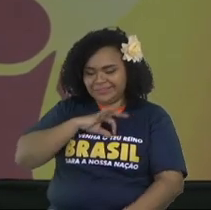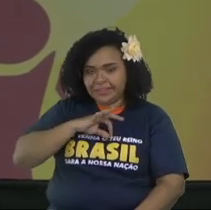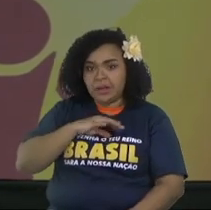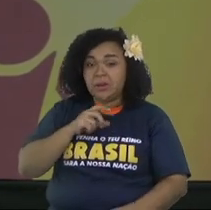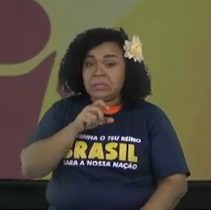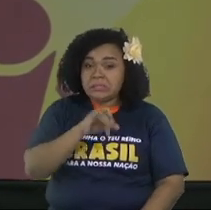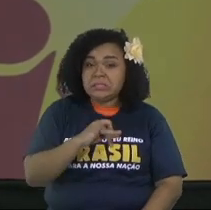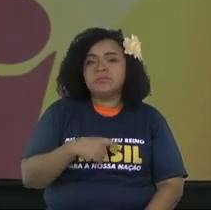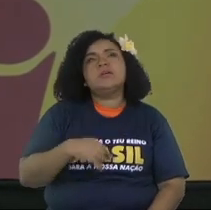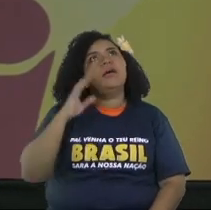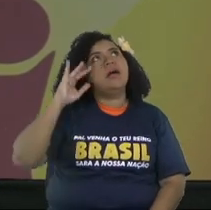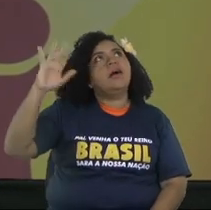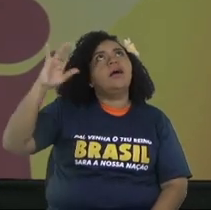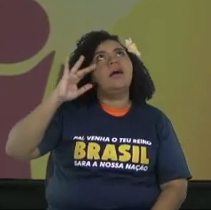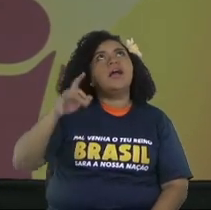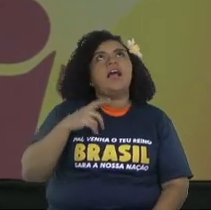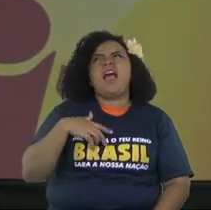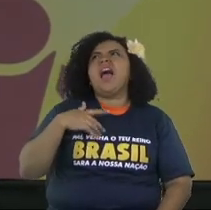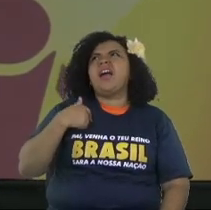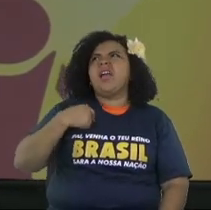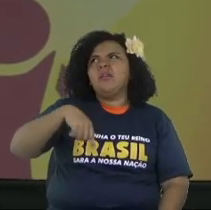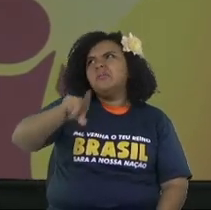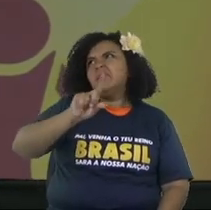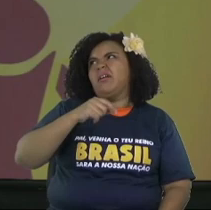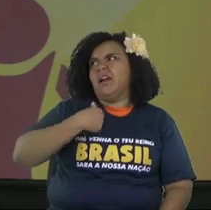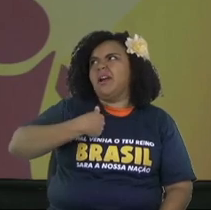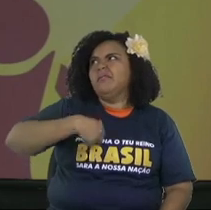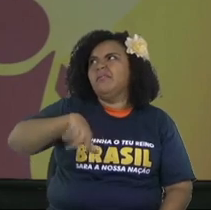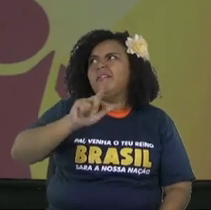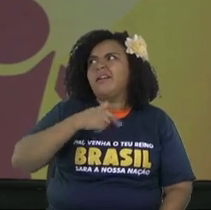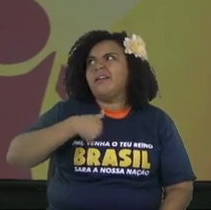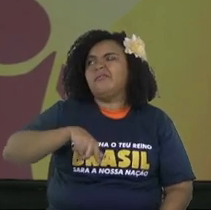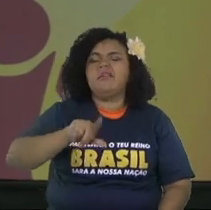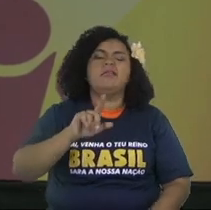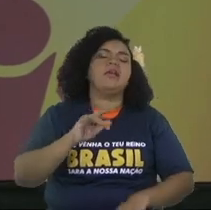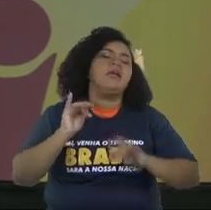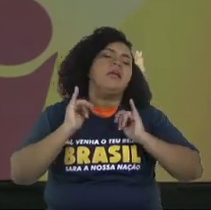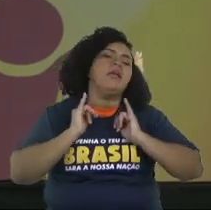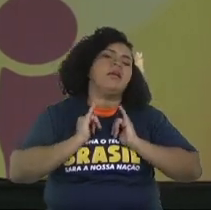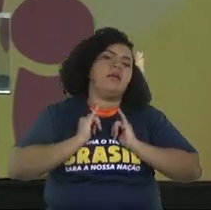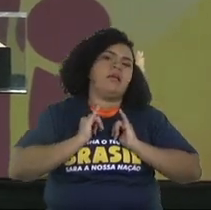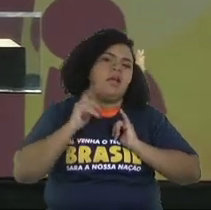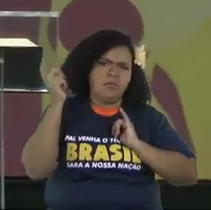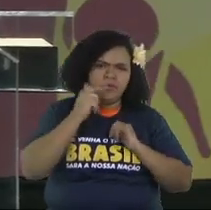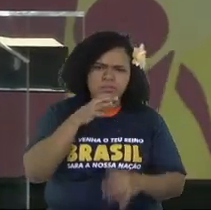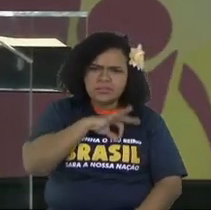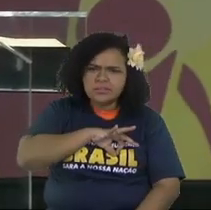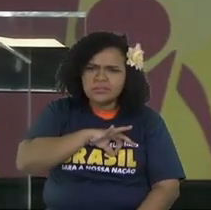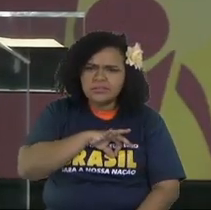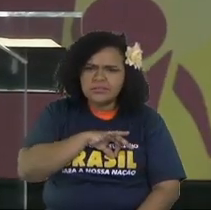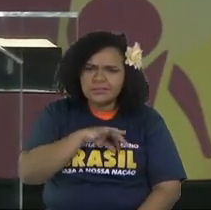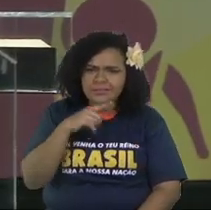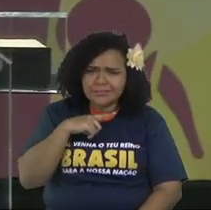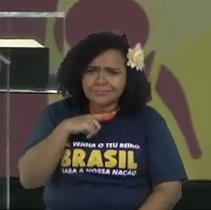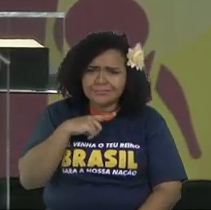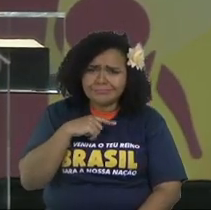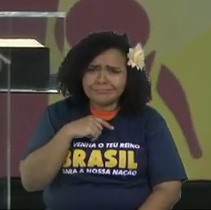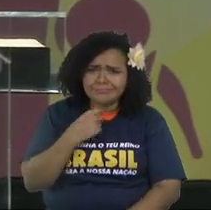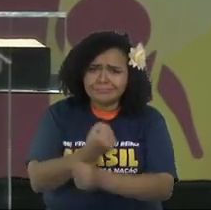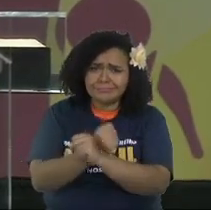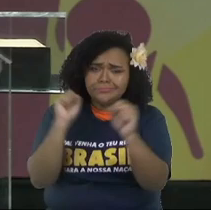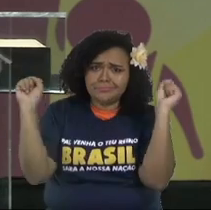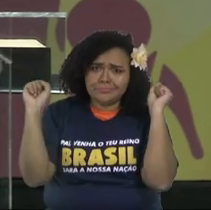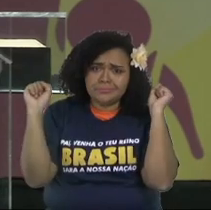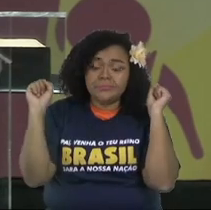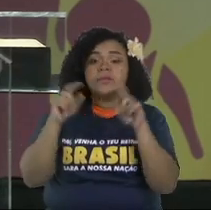But mere talk tends only to poverty. Every toil brings profit. And God is telling here that